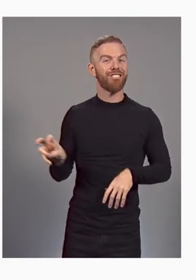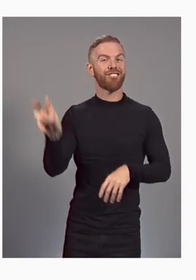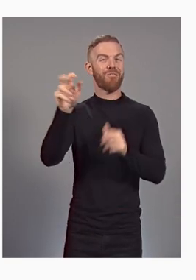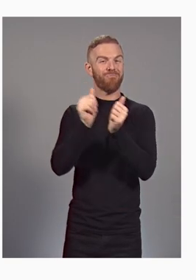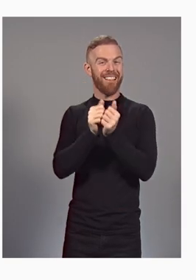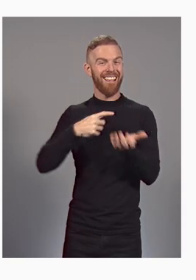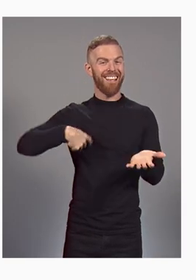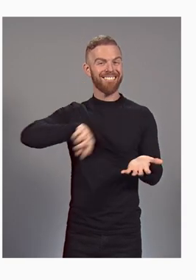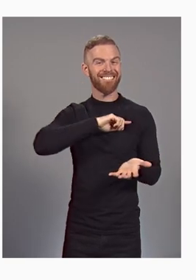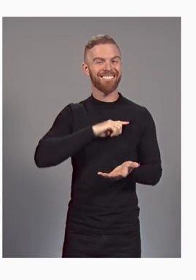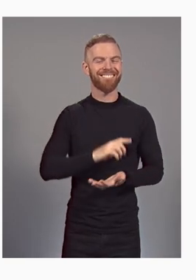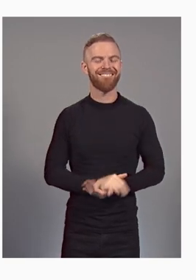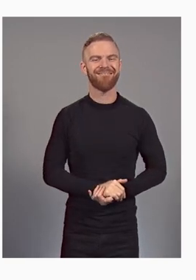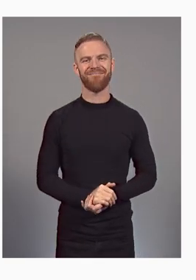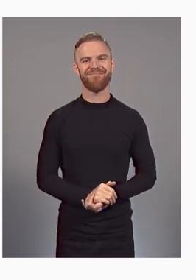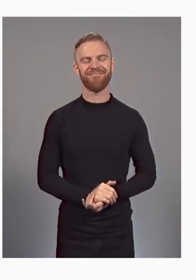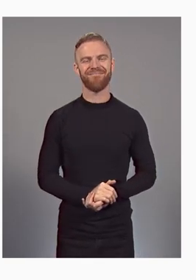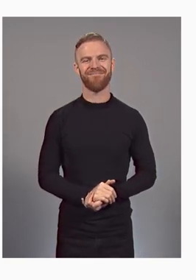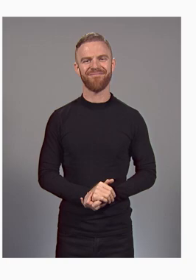with us.